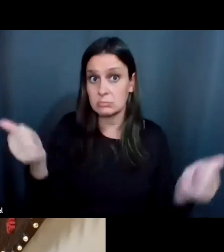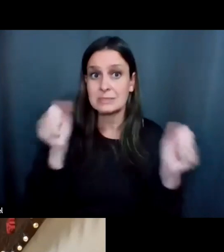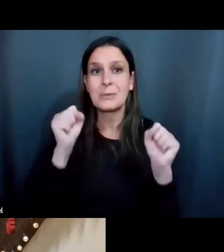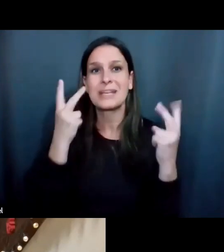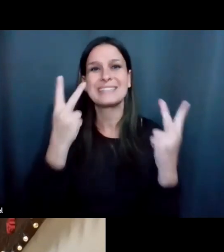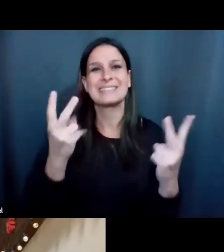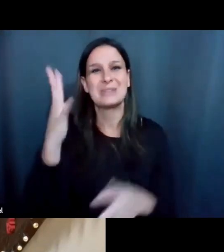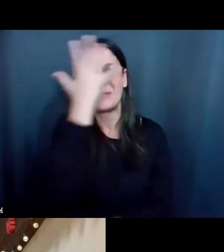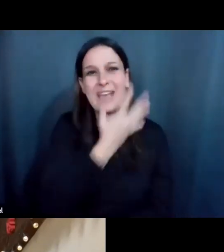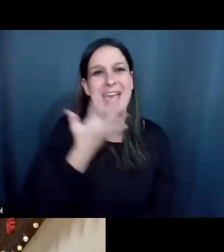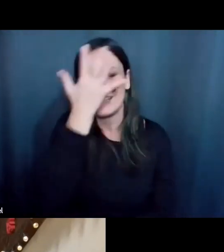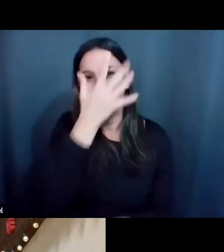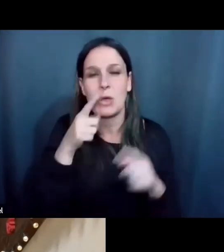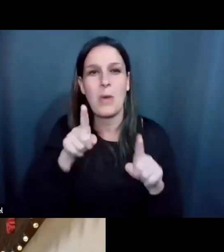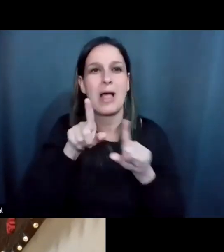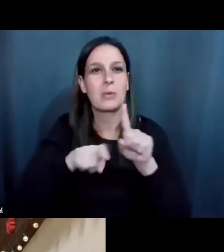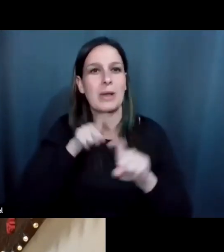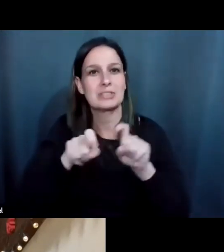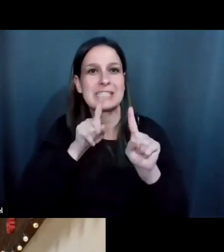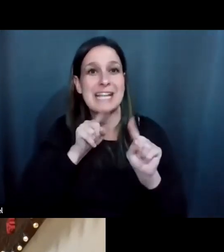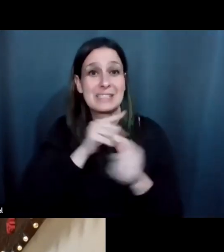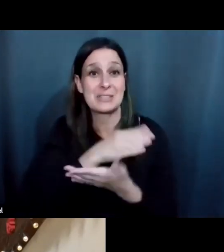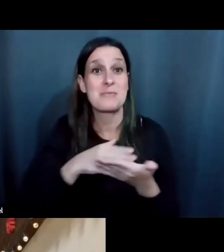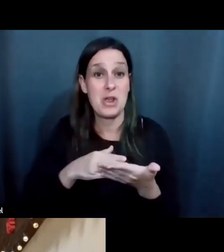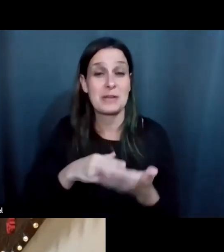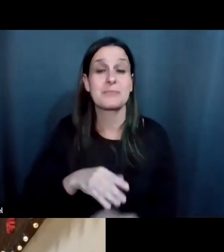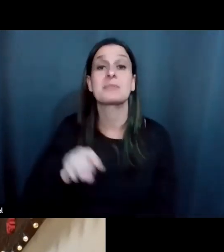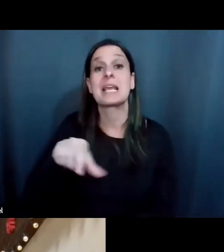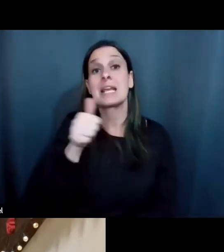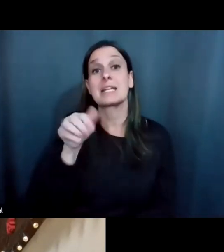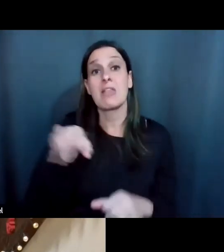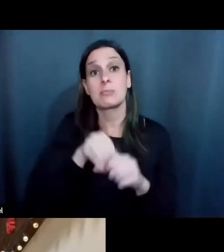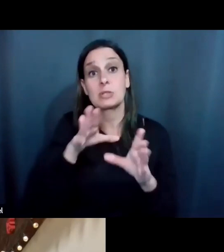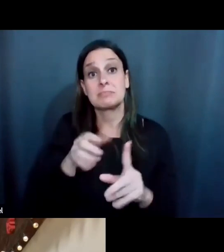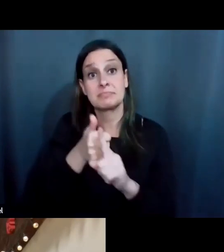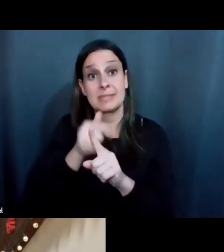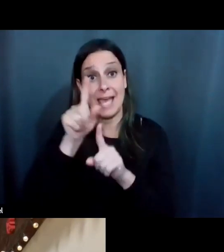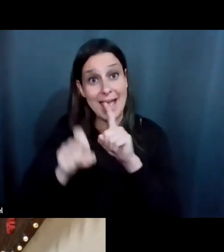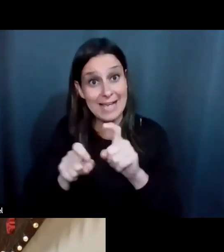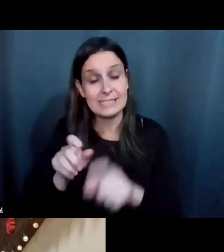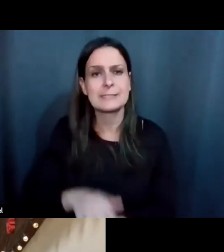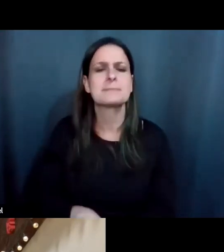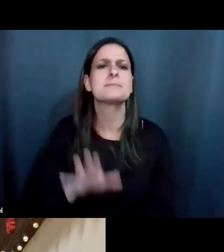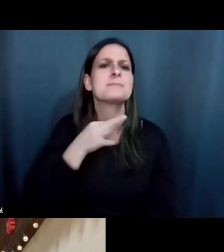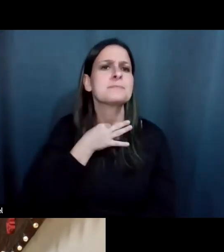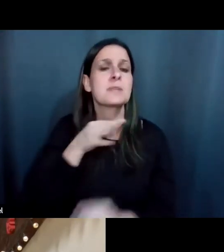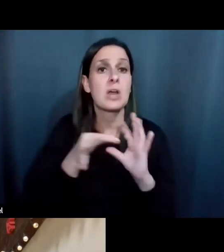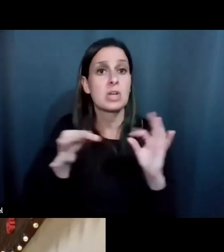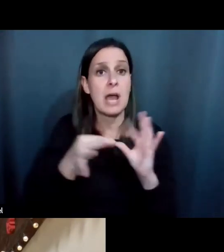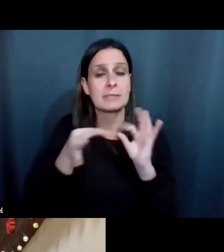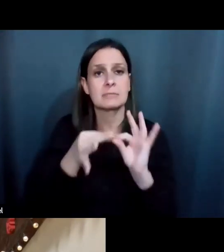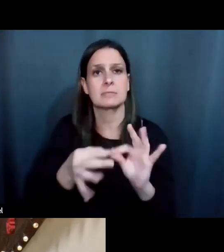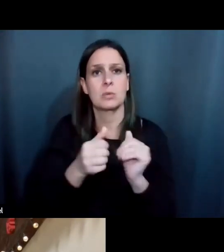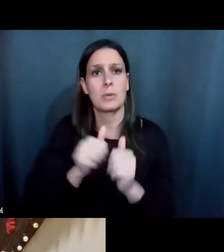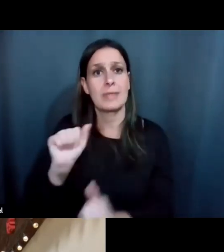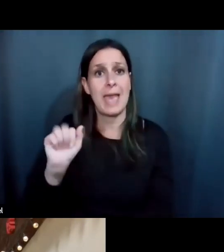can all see your faces while we do the Q&A. Um, participant is asking, comments about the American